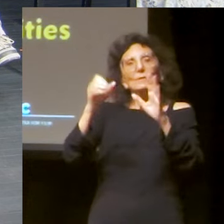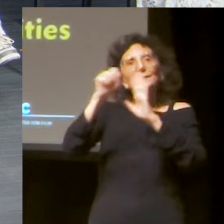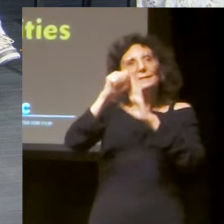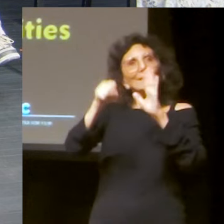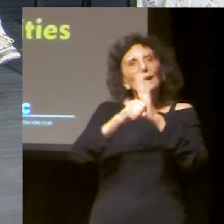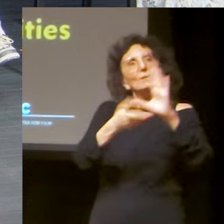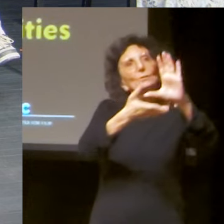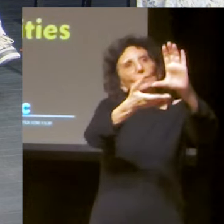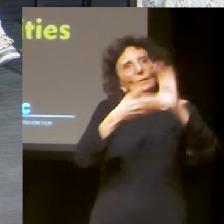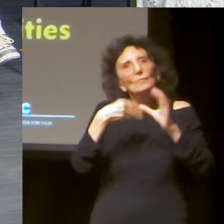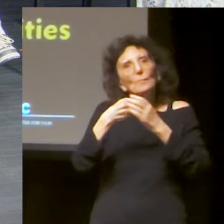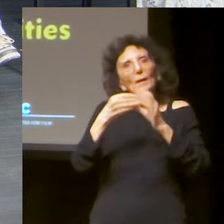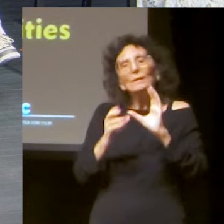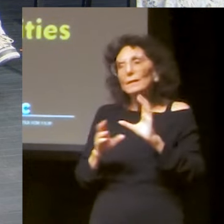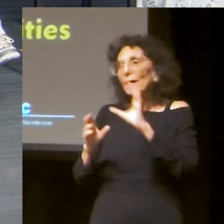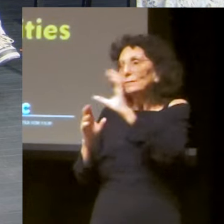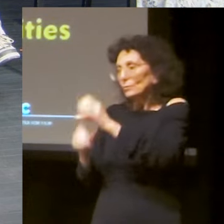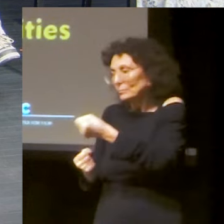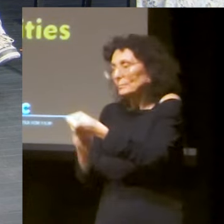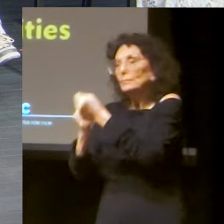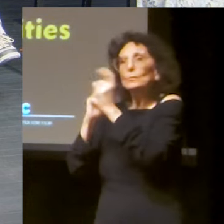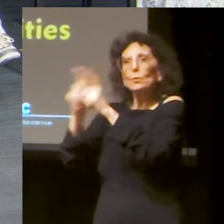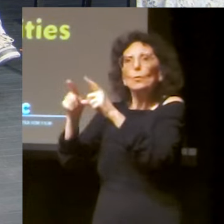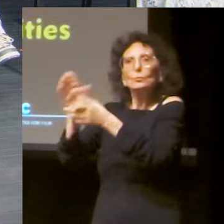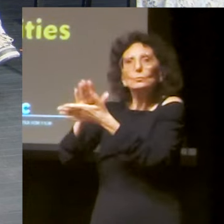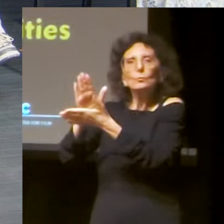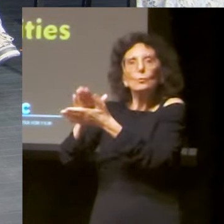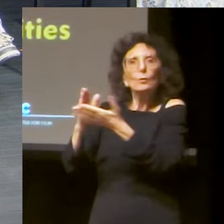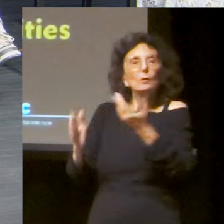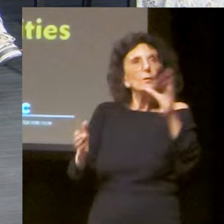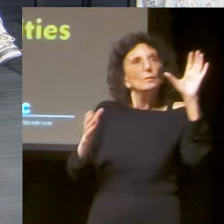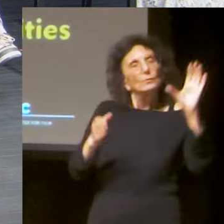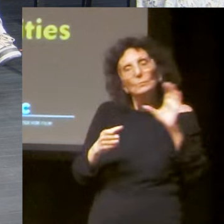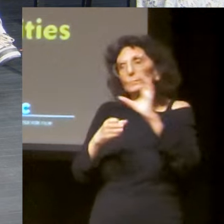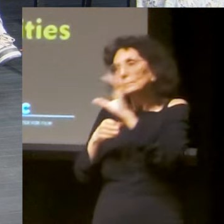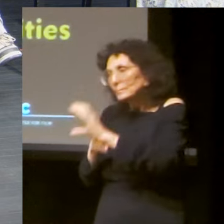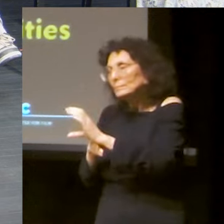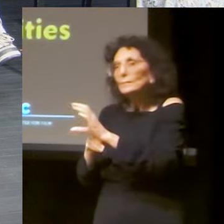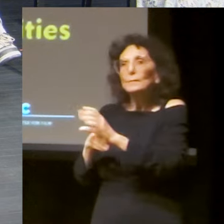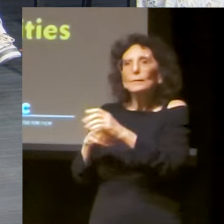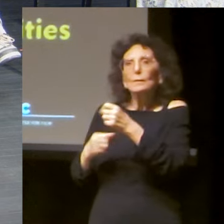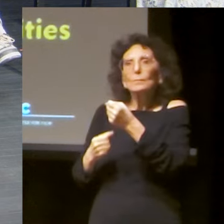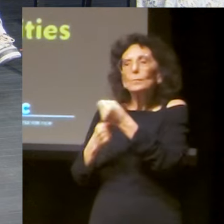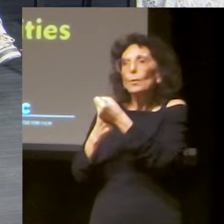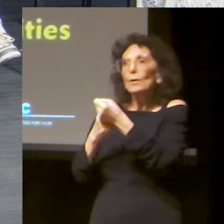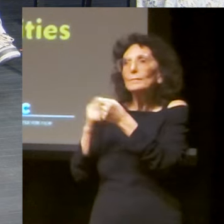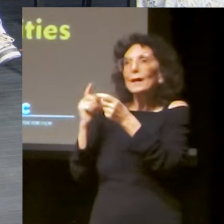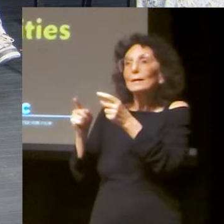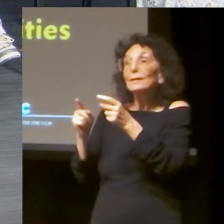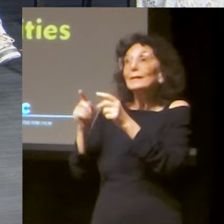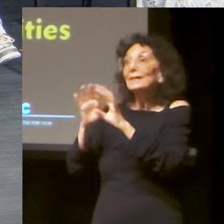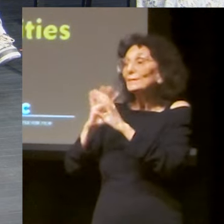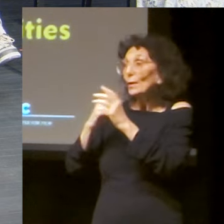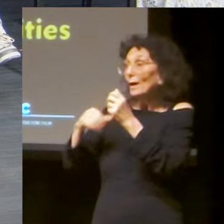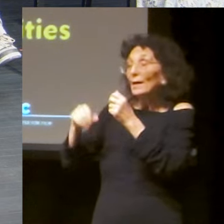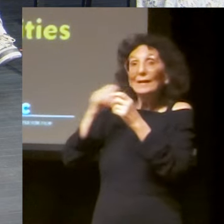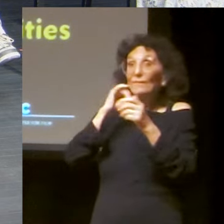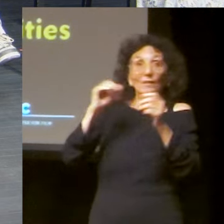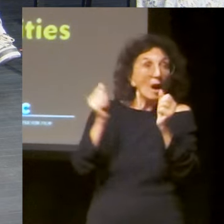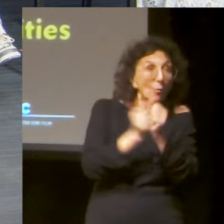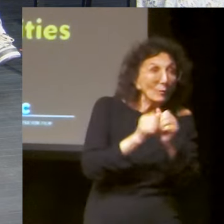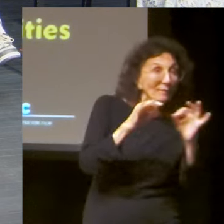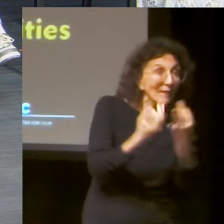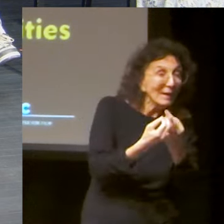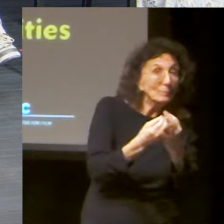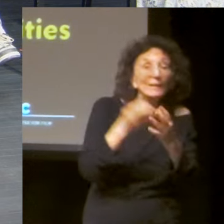to about what it's like to, to get money from the state and, and enroll Derek in classes